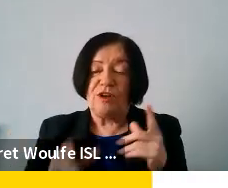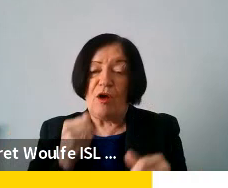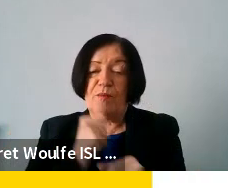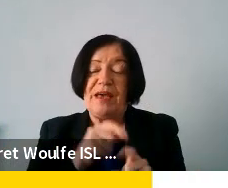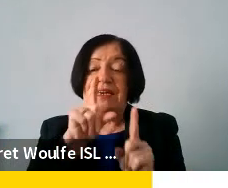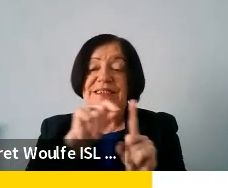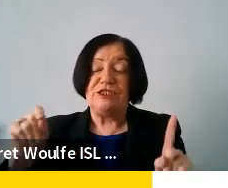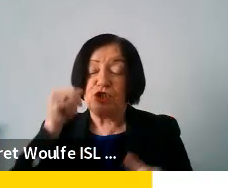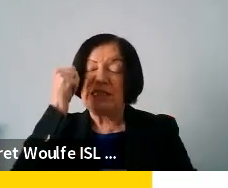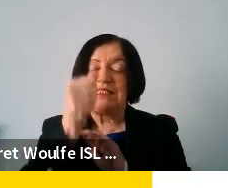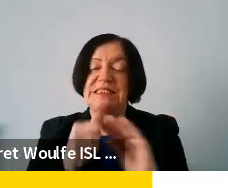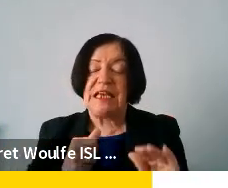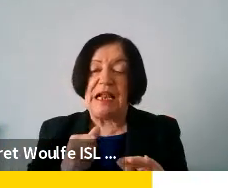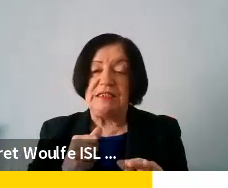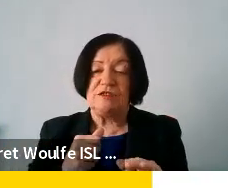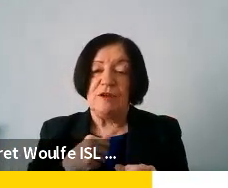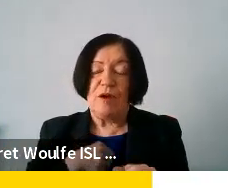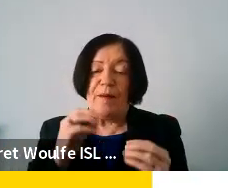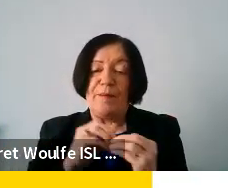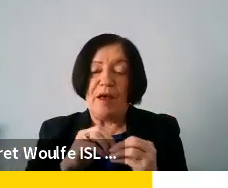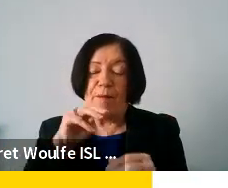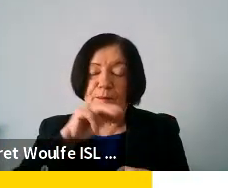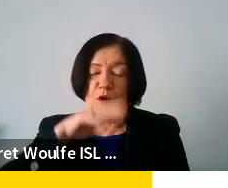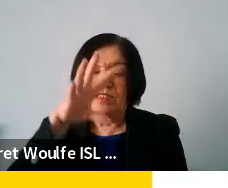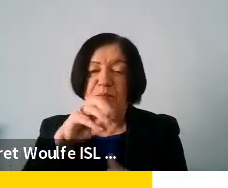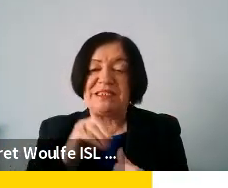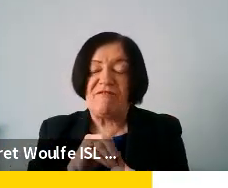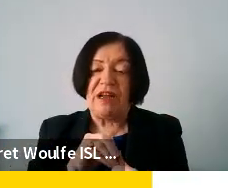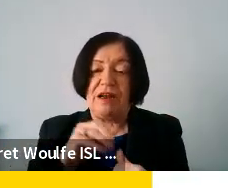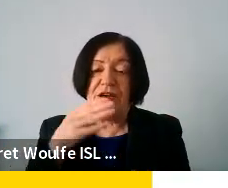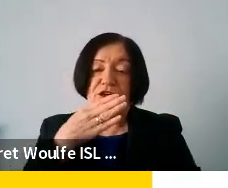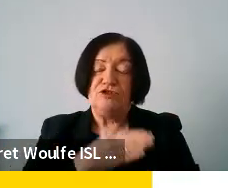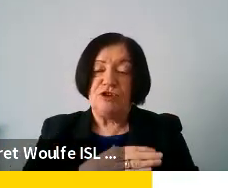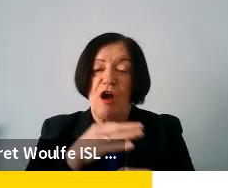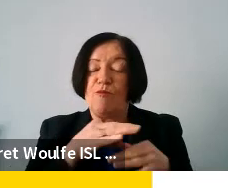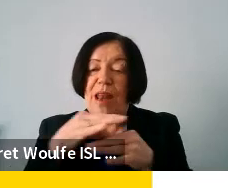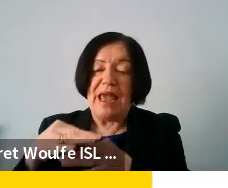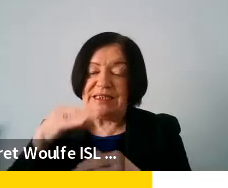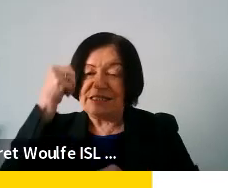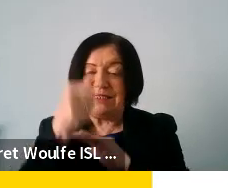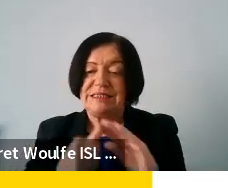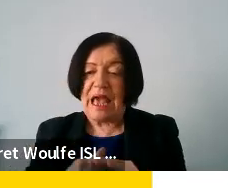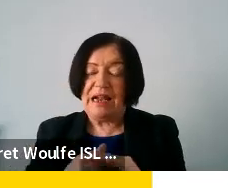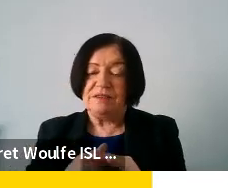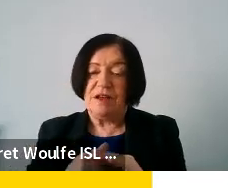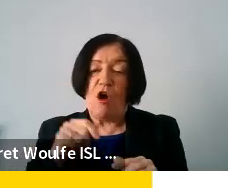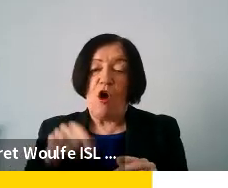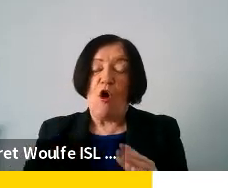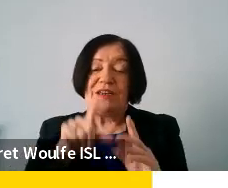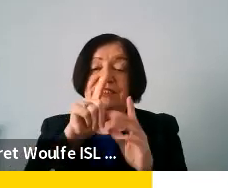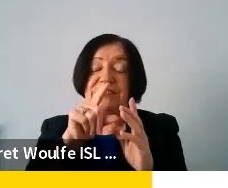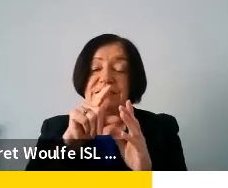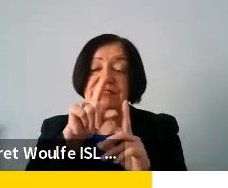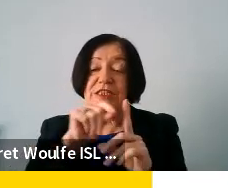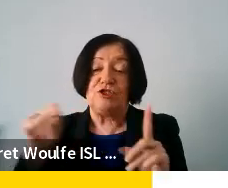digital skills, uh, uh, we mentioned more specifically job-related skills, uh, or digital skills